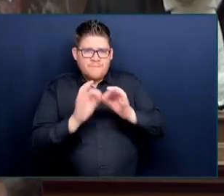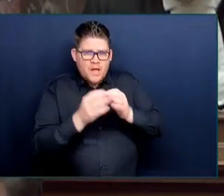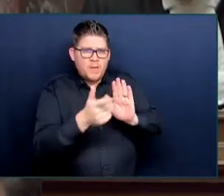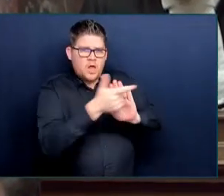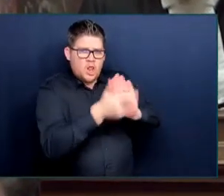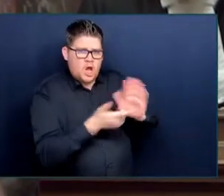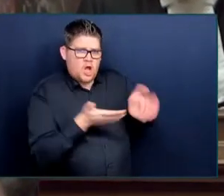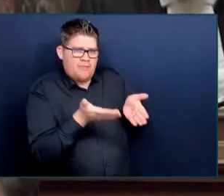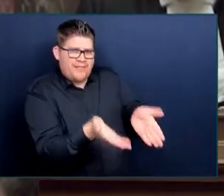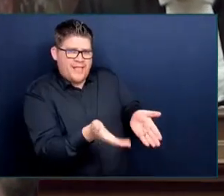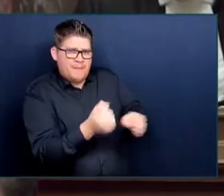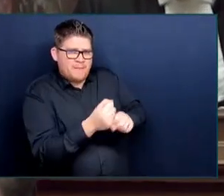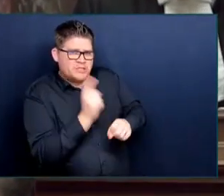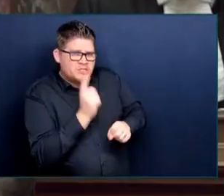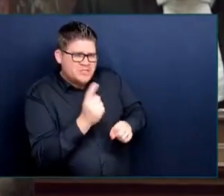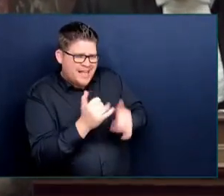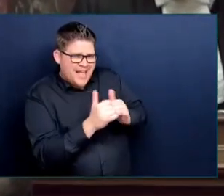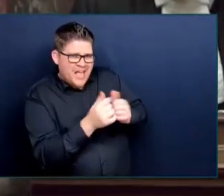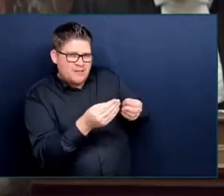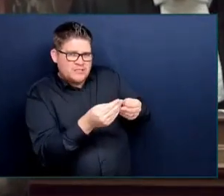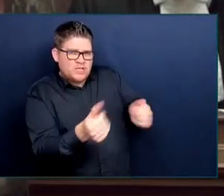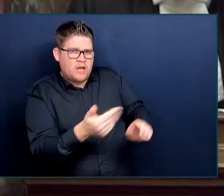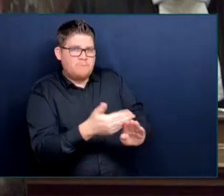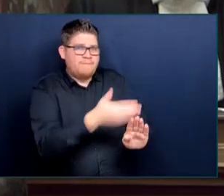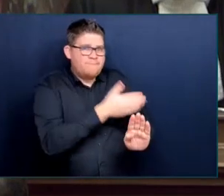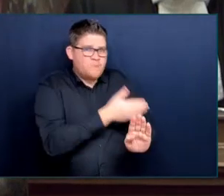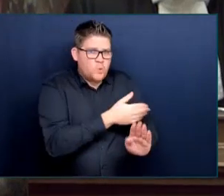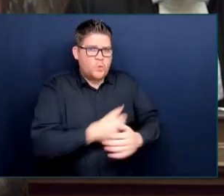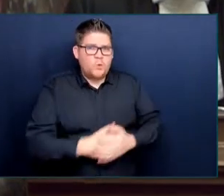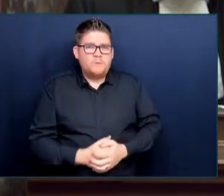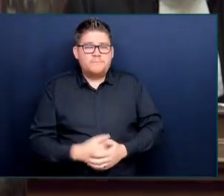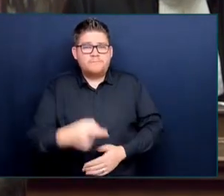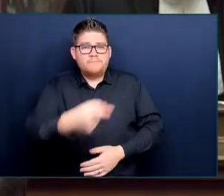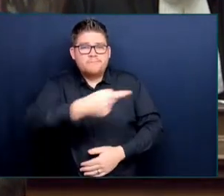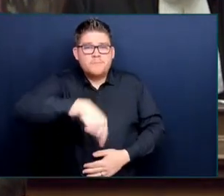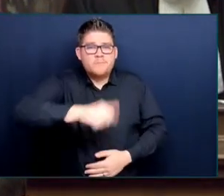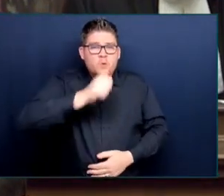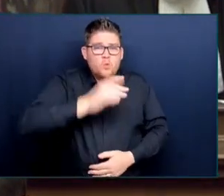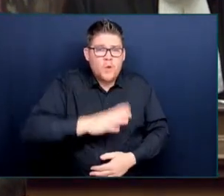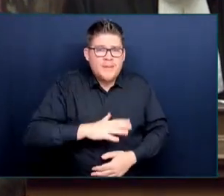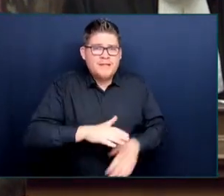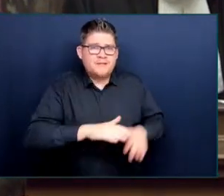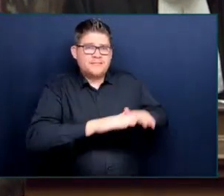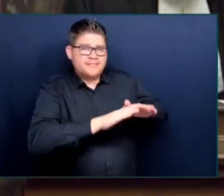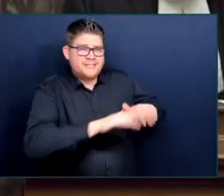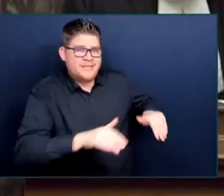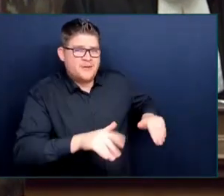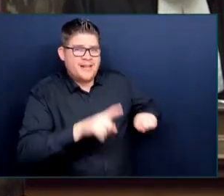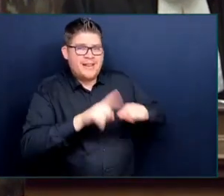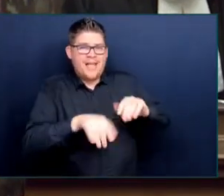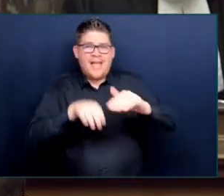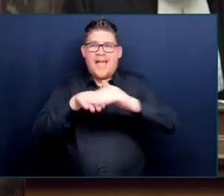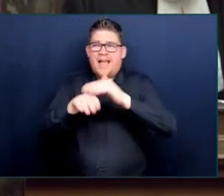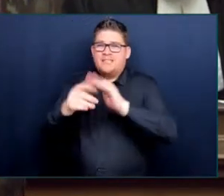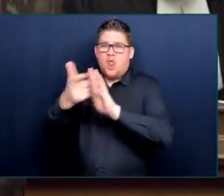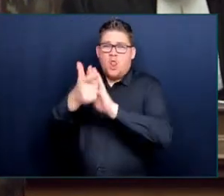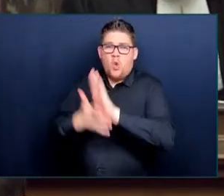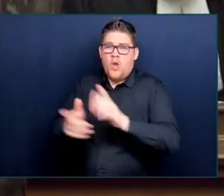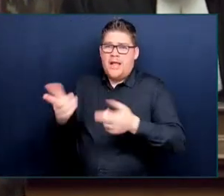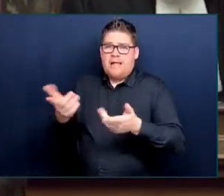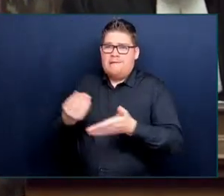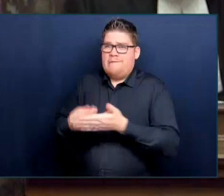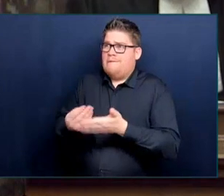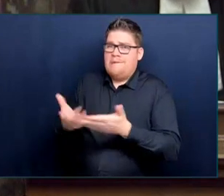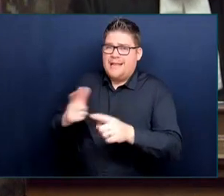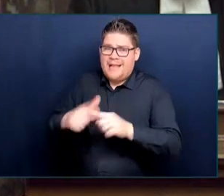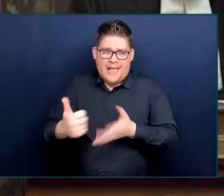So women and people without access to lawyers can get early resolution for the matters that they need and divert things away from the courtroom. We'll continue